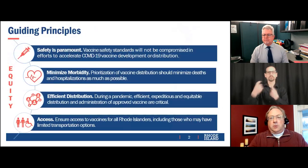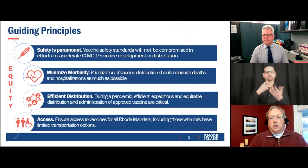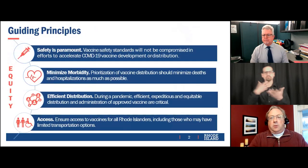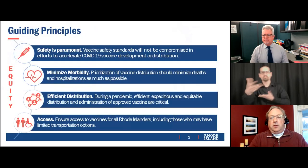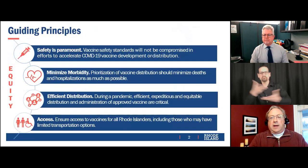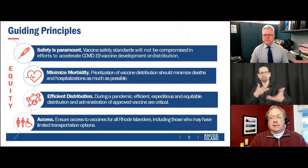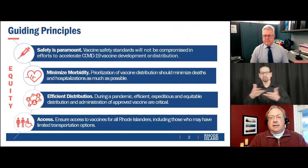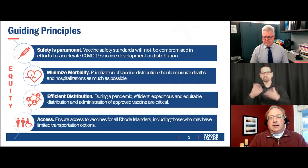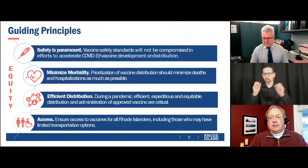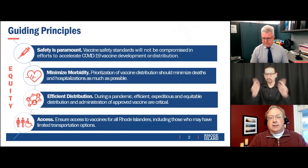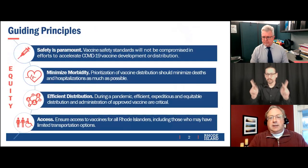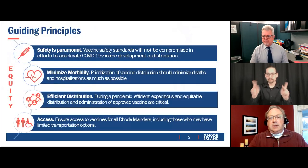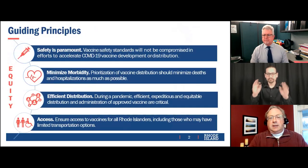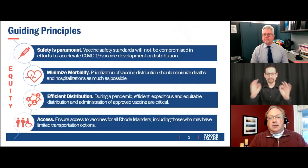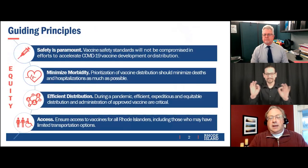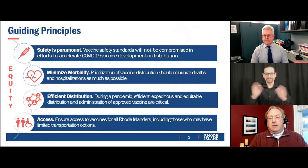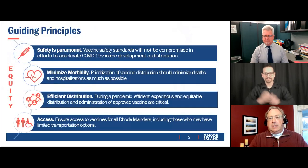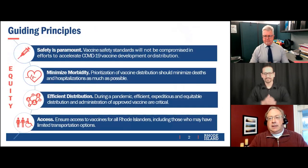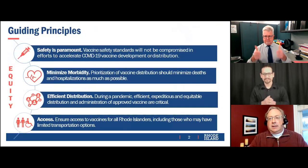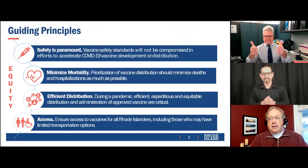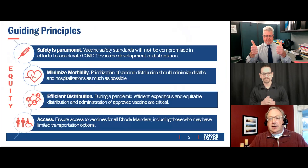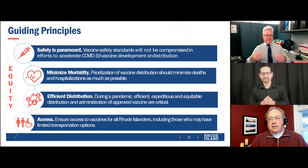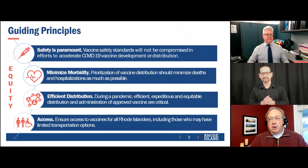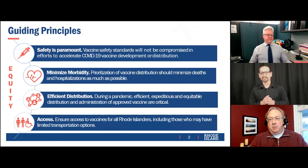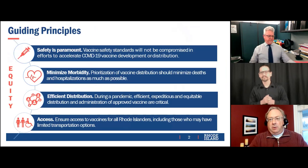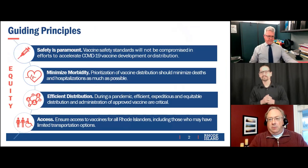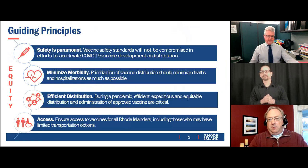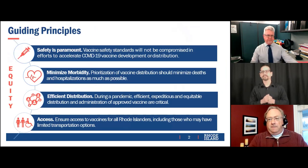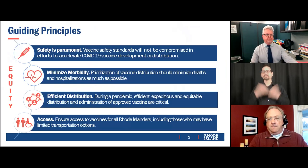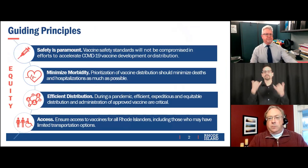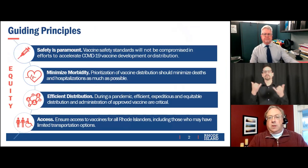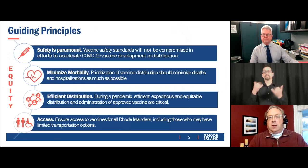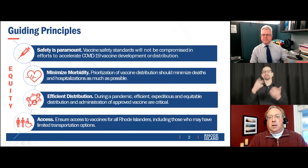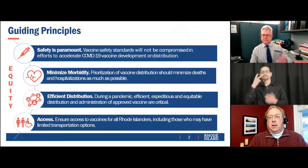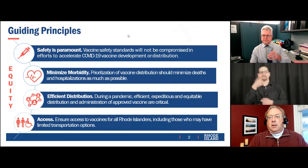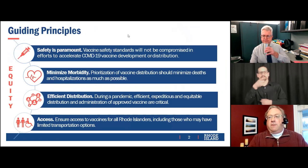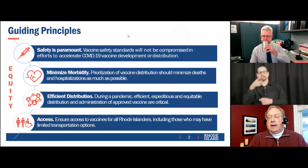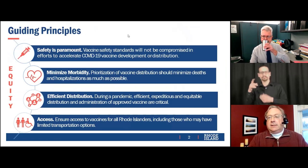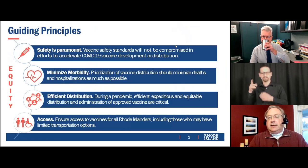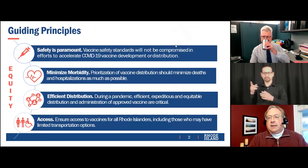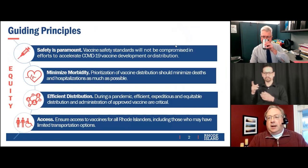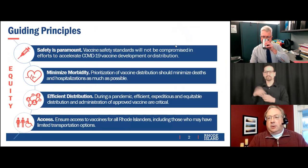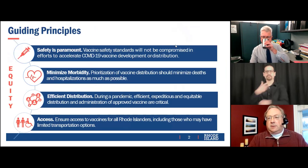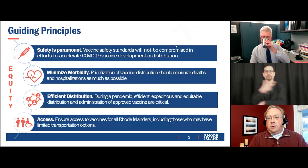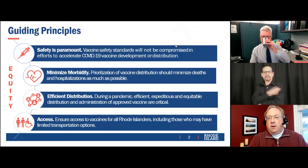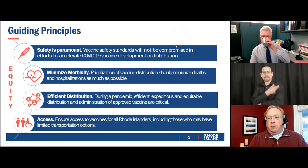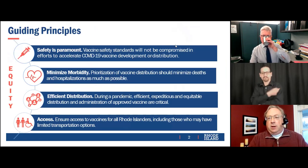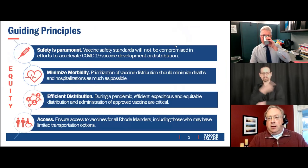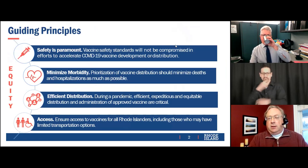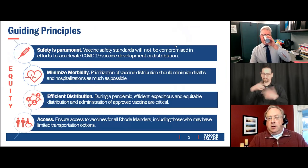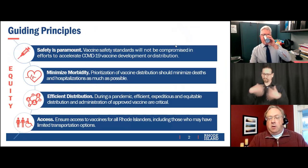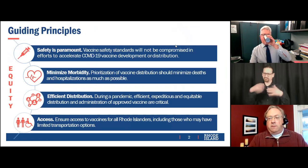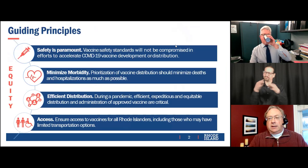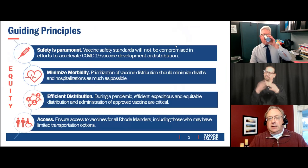So with vaccines, safety is paramount. The vaccine standards for